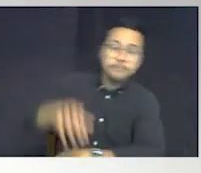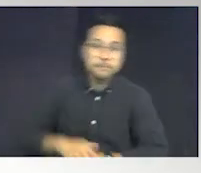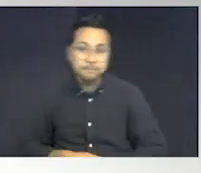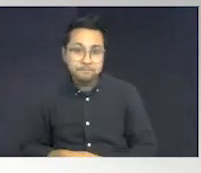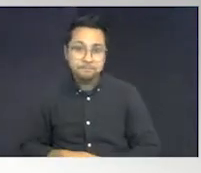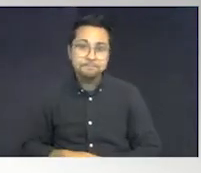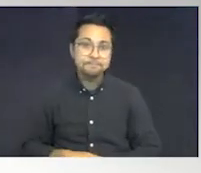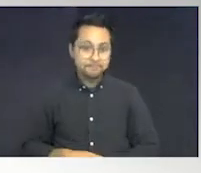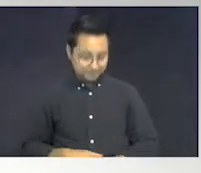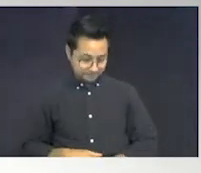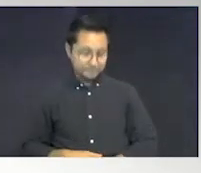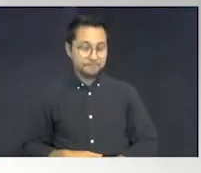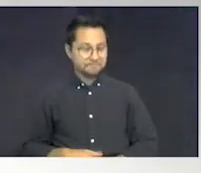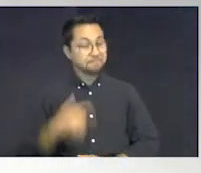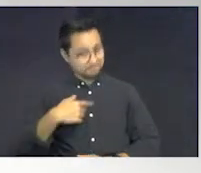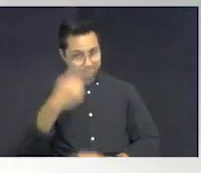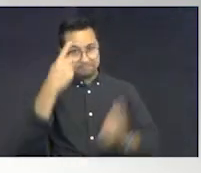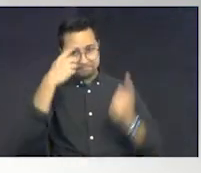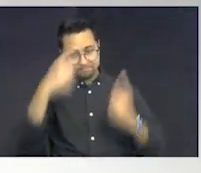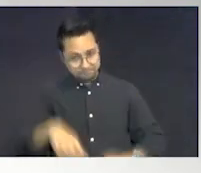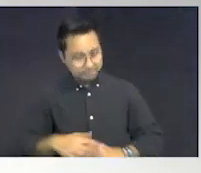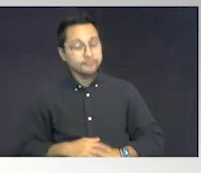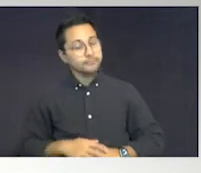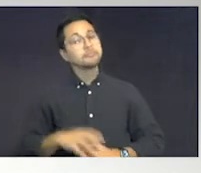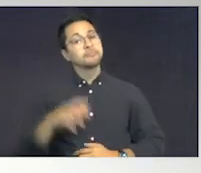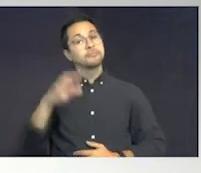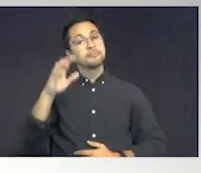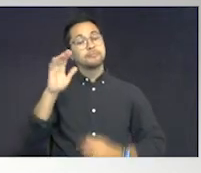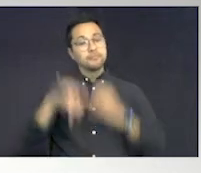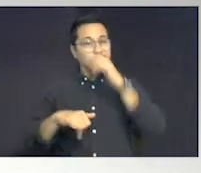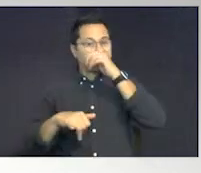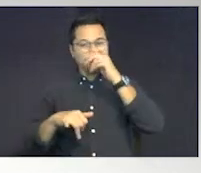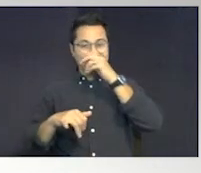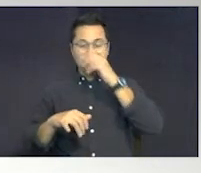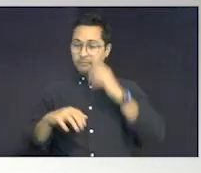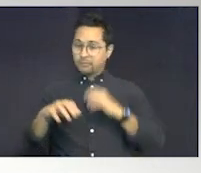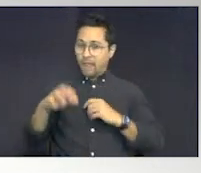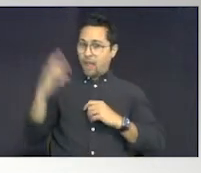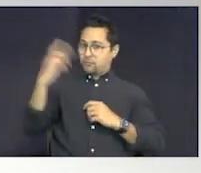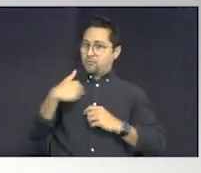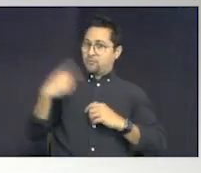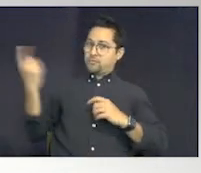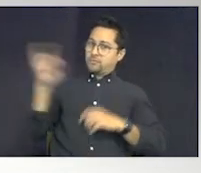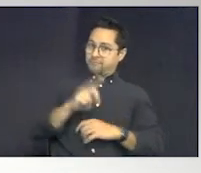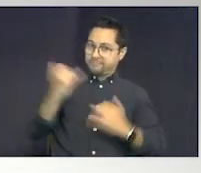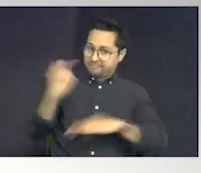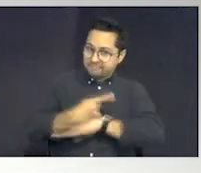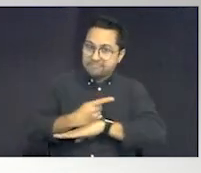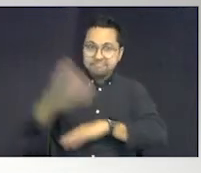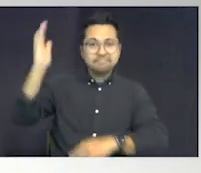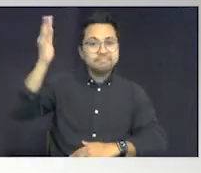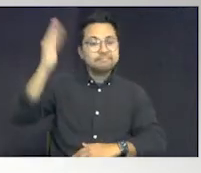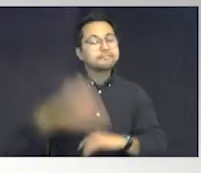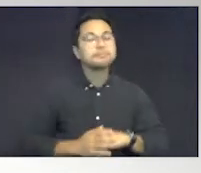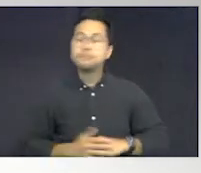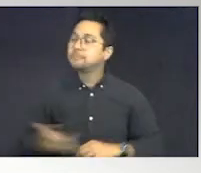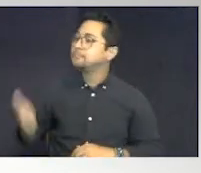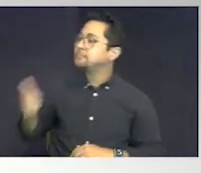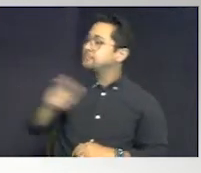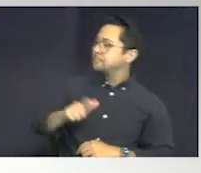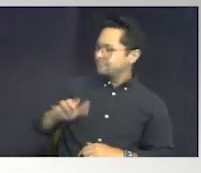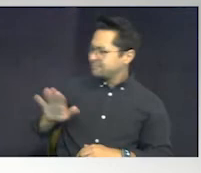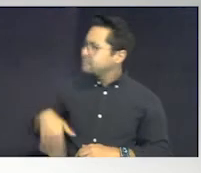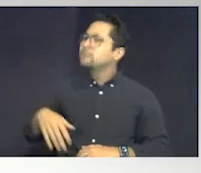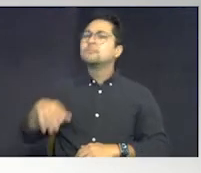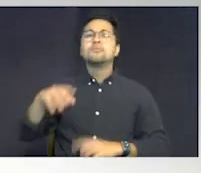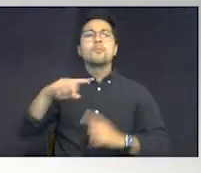I agree. That's, that, that here. That's what it's, we're here about. Go ahead. All right, so when